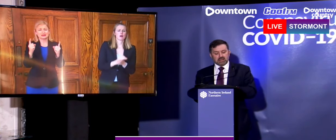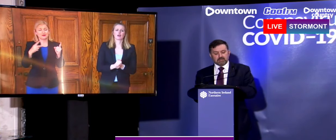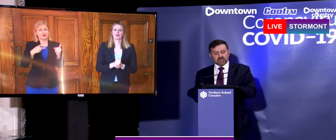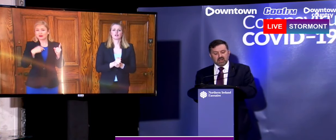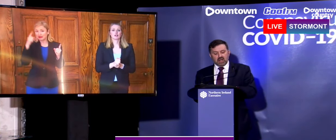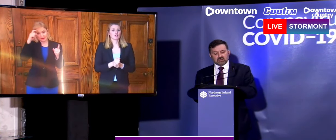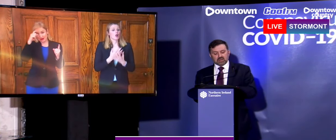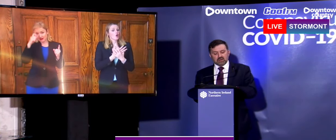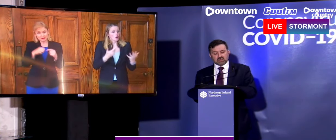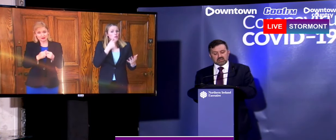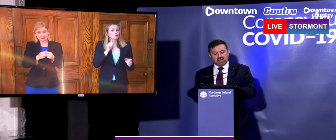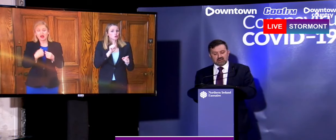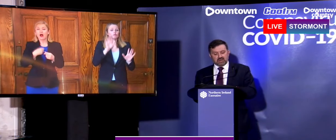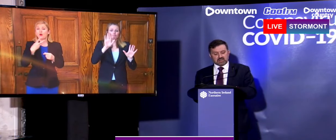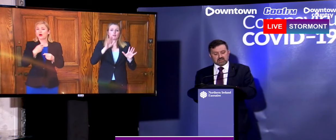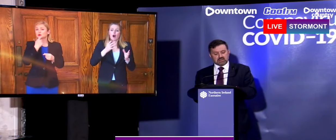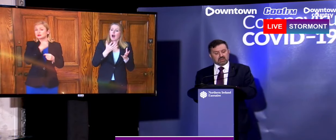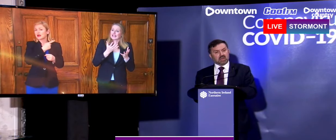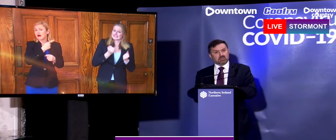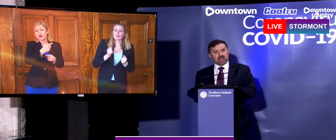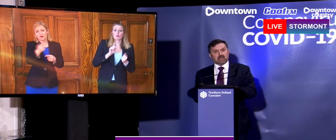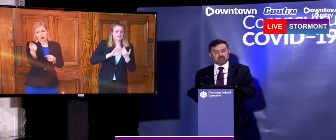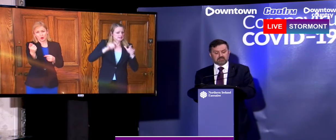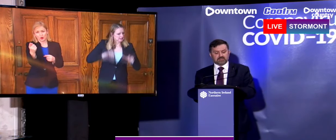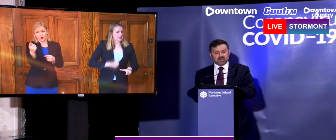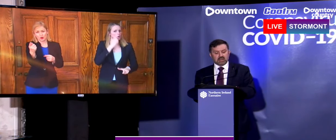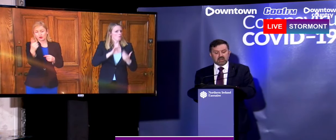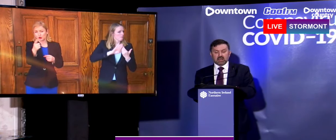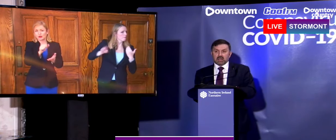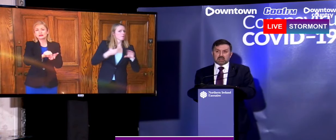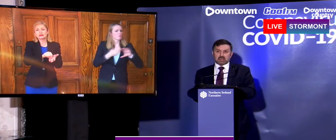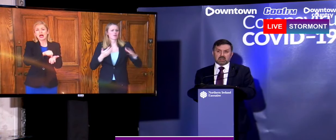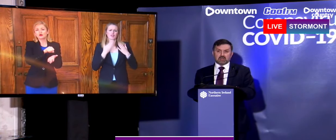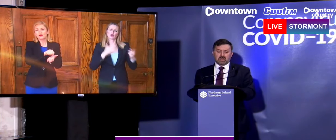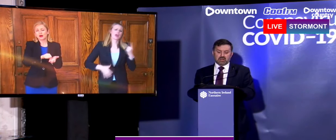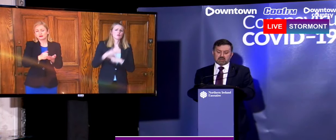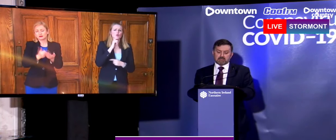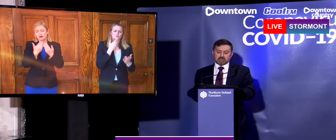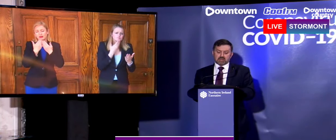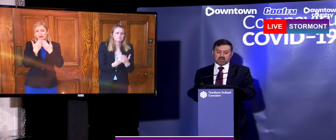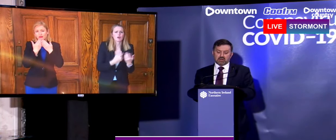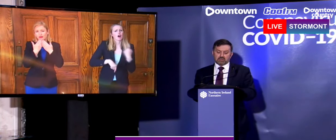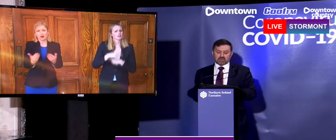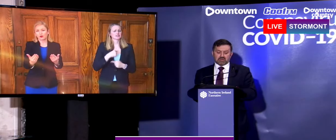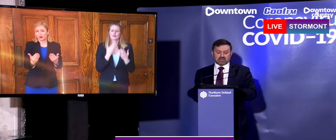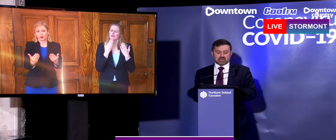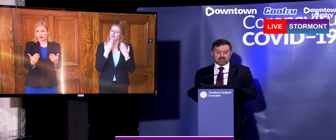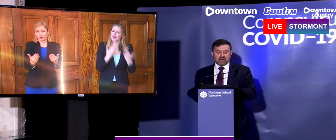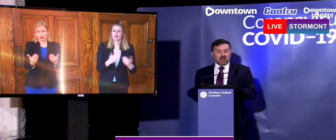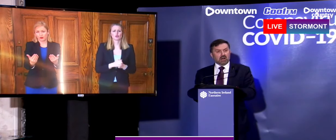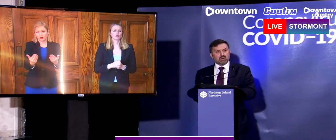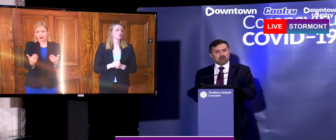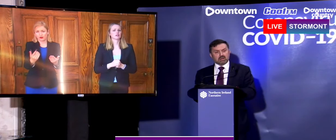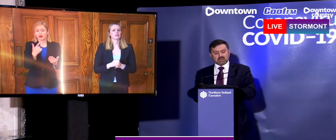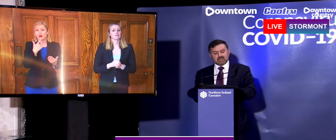publicly and to acknowledge the sacrifices that they are making. It is essential however that the current restrictions